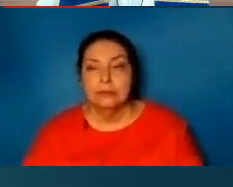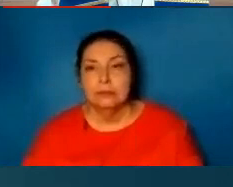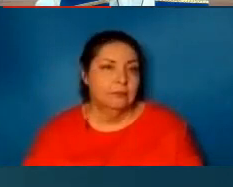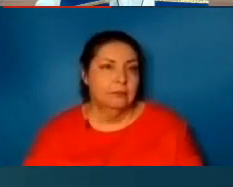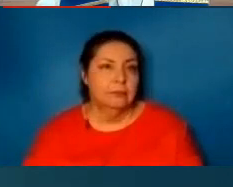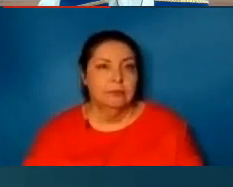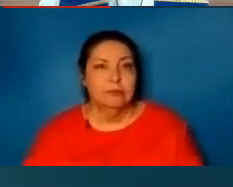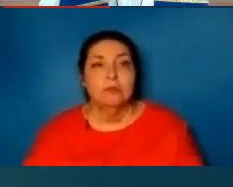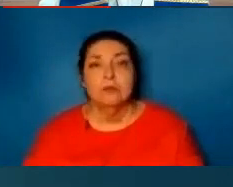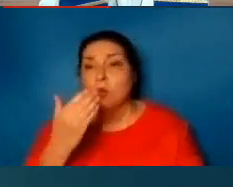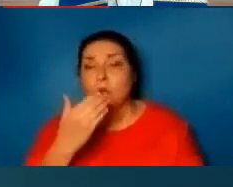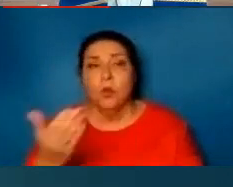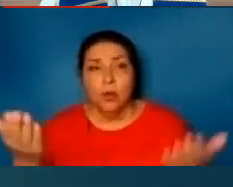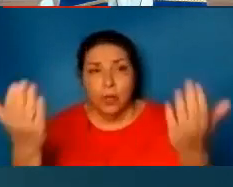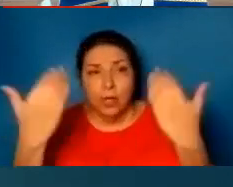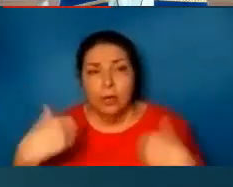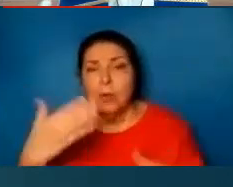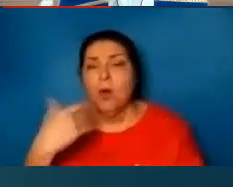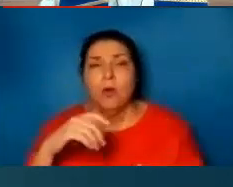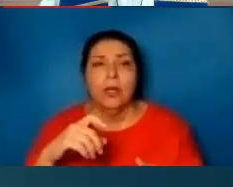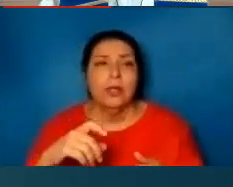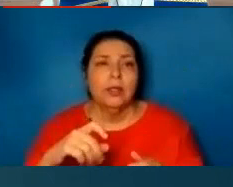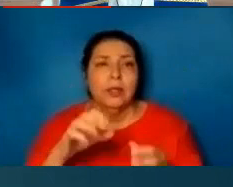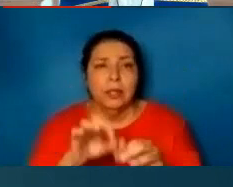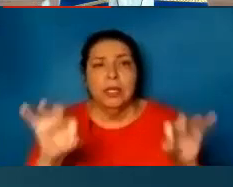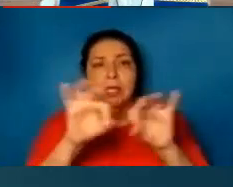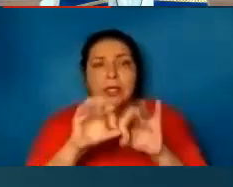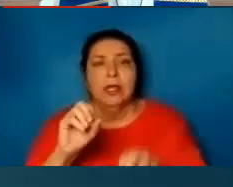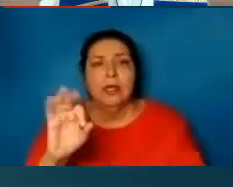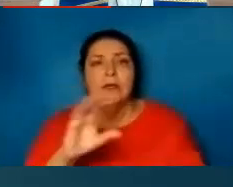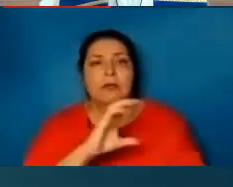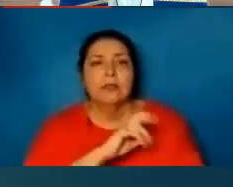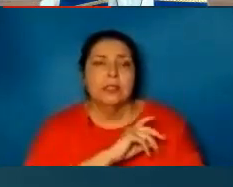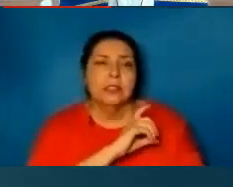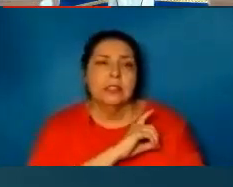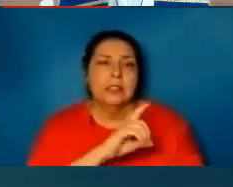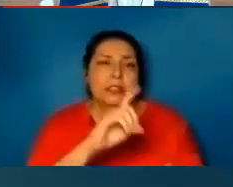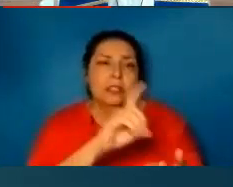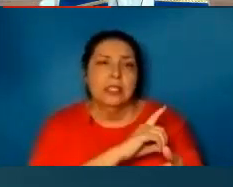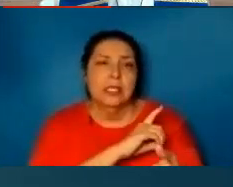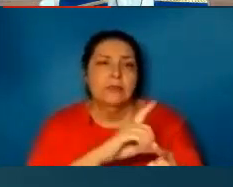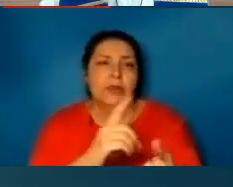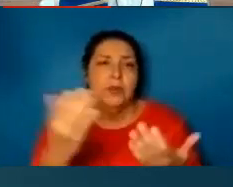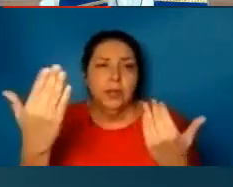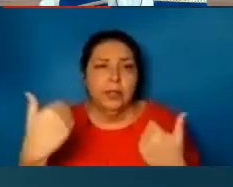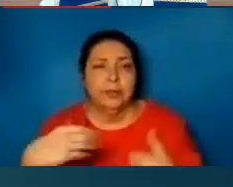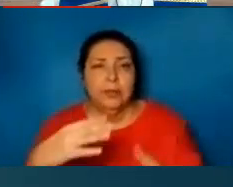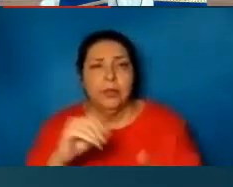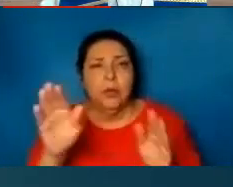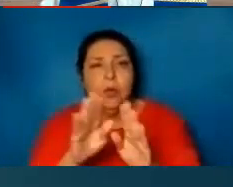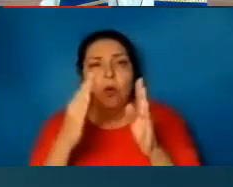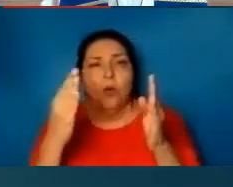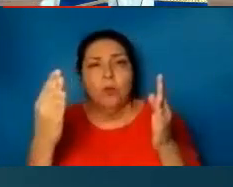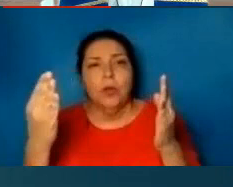Oh, come, O King of death, come, and all